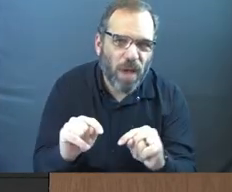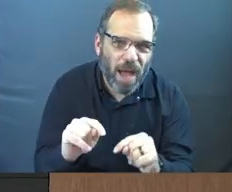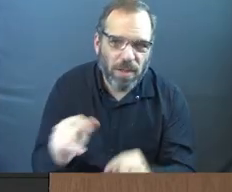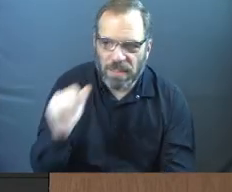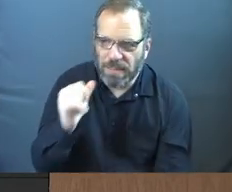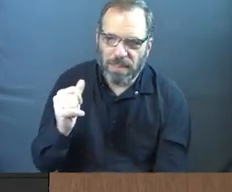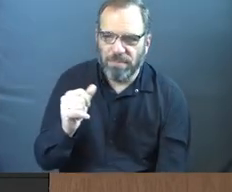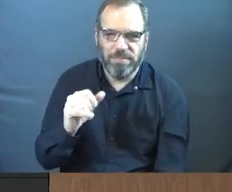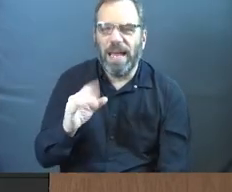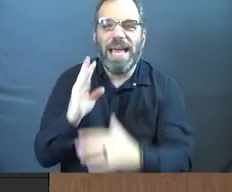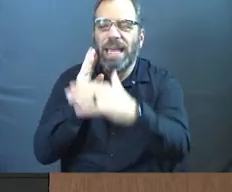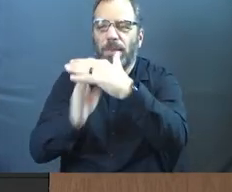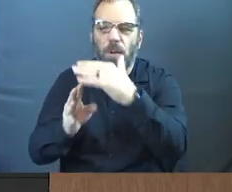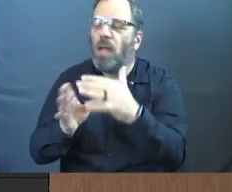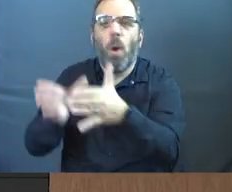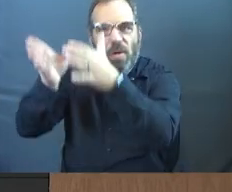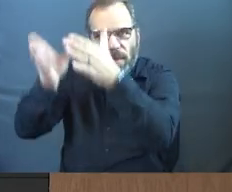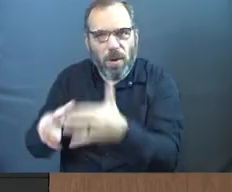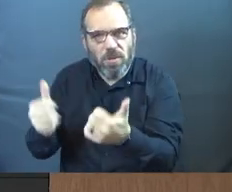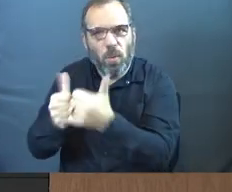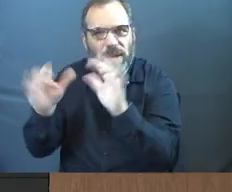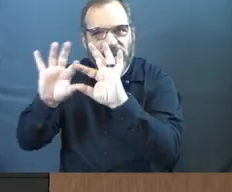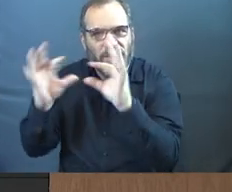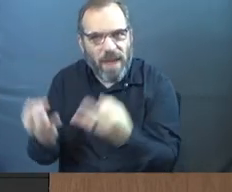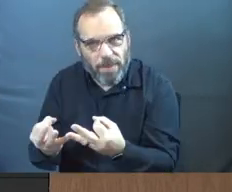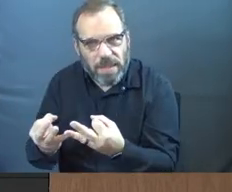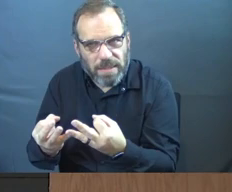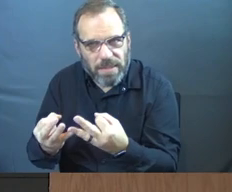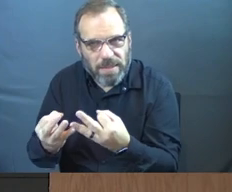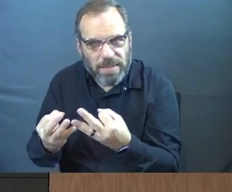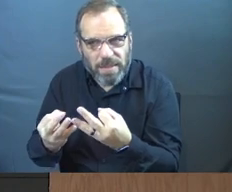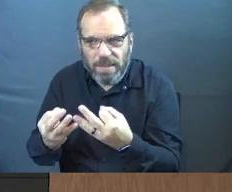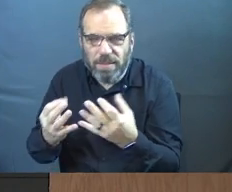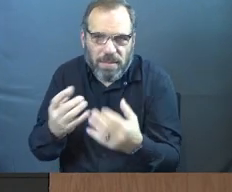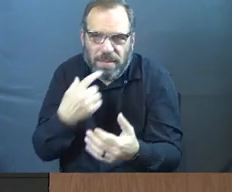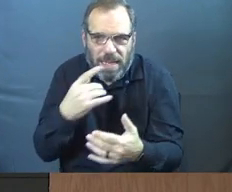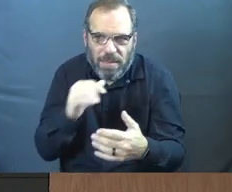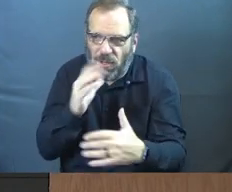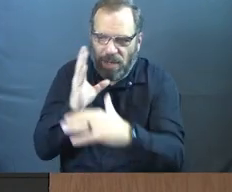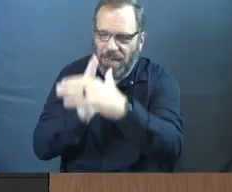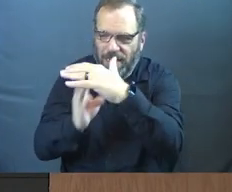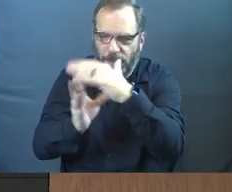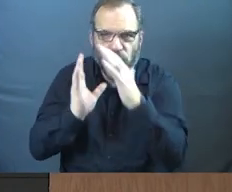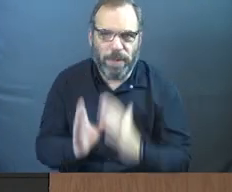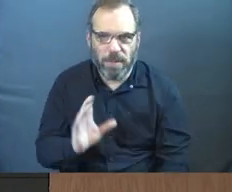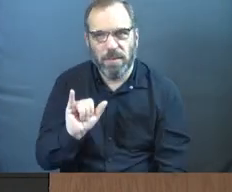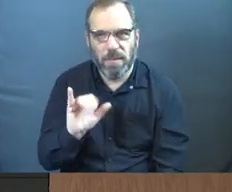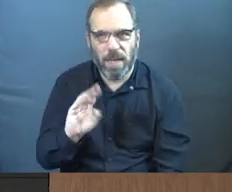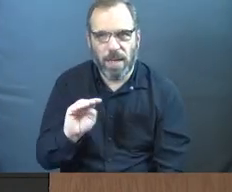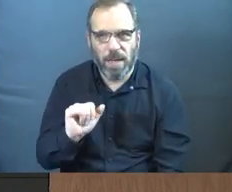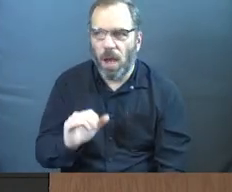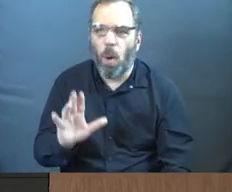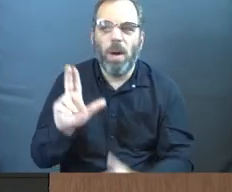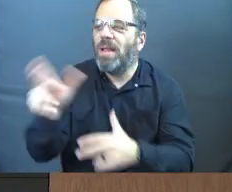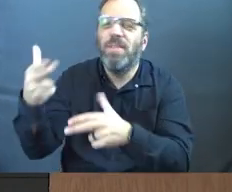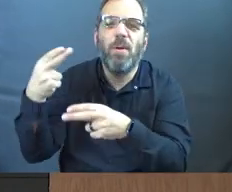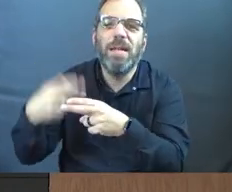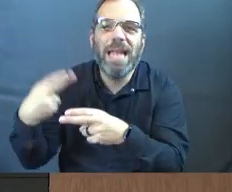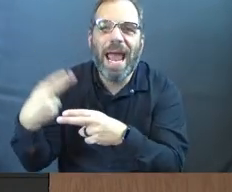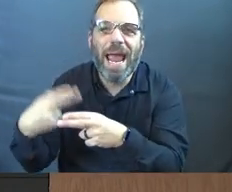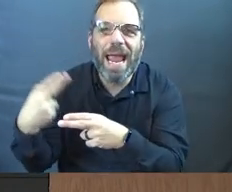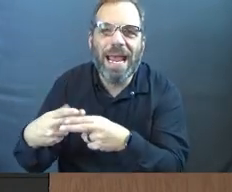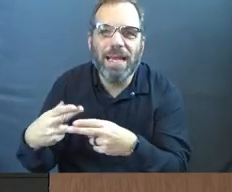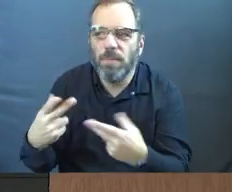Refuse to say immigrant. They're a person with a family. Just say it. Right? What's their name?